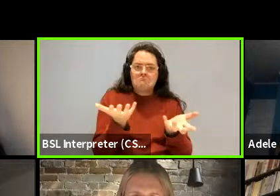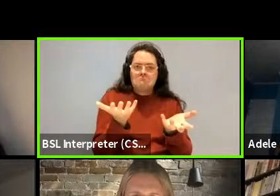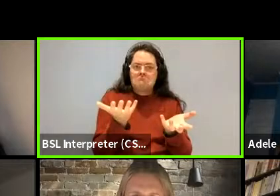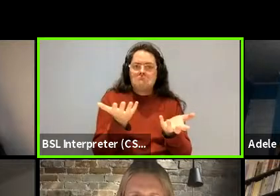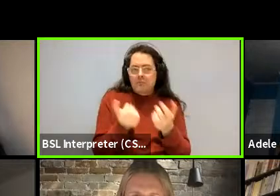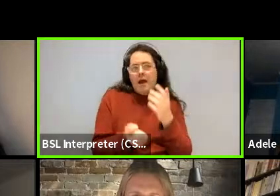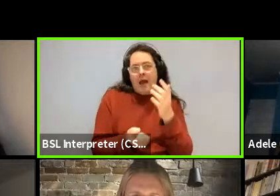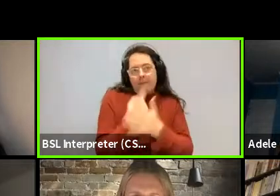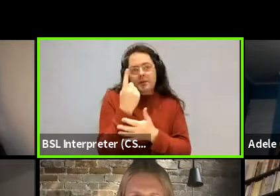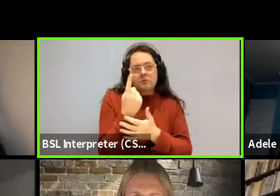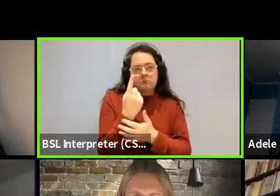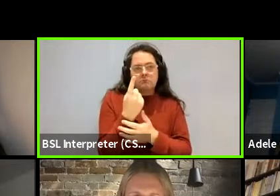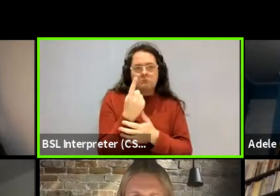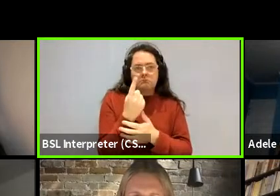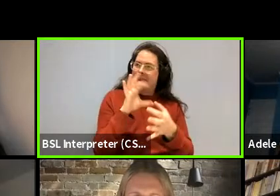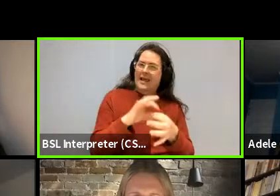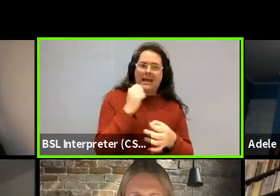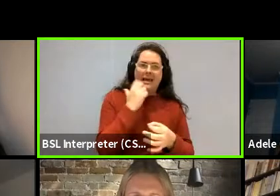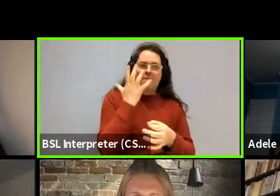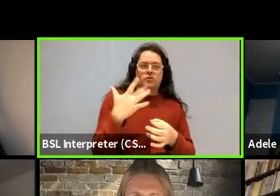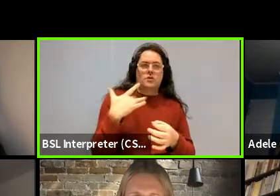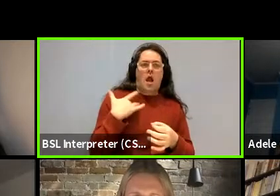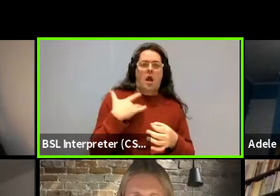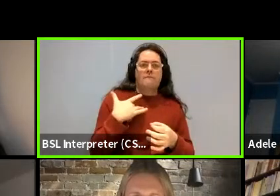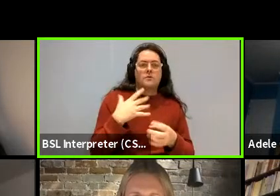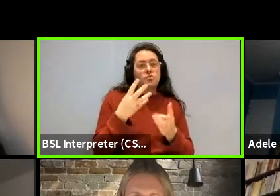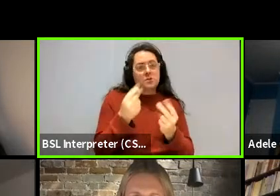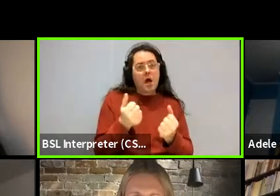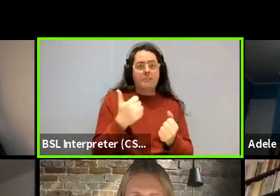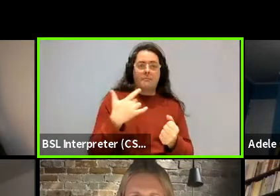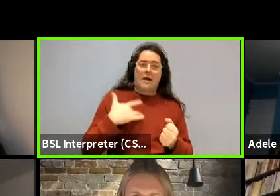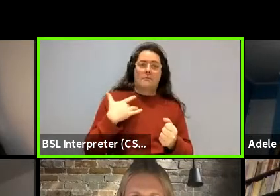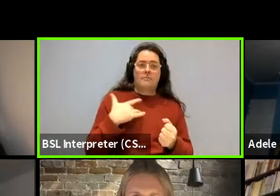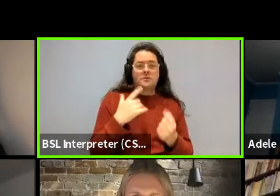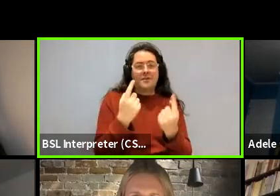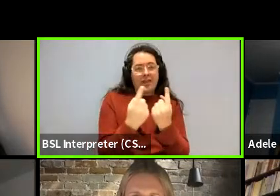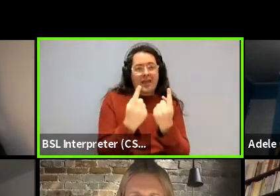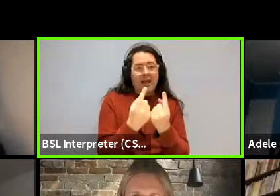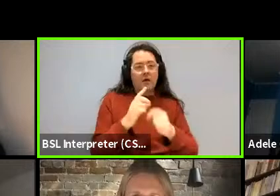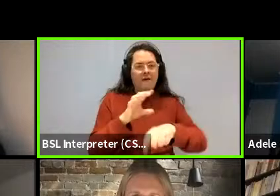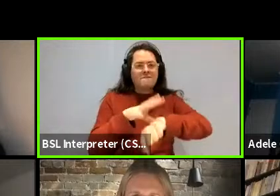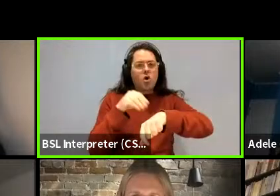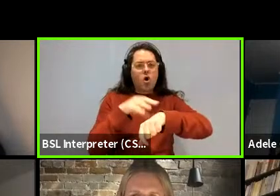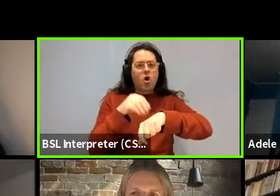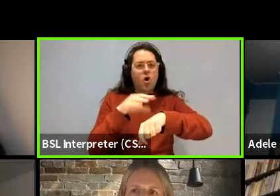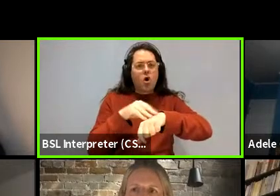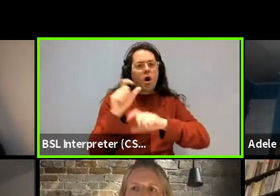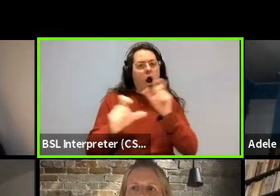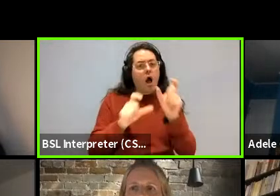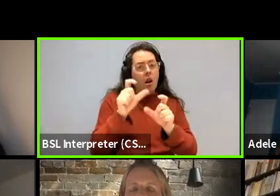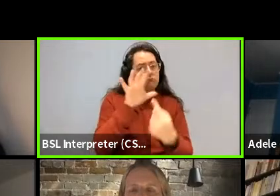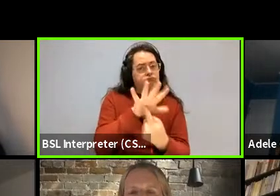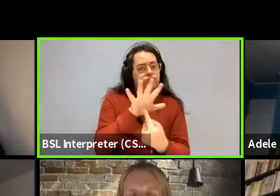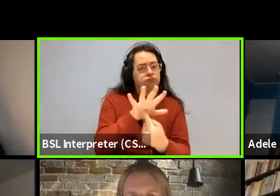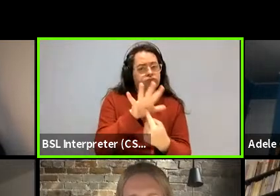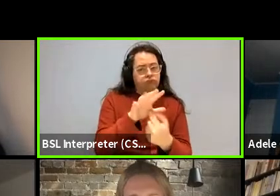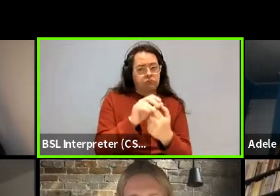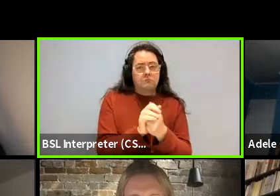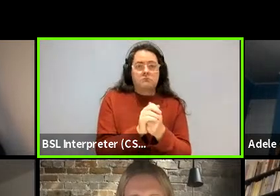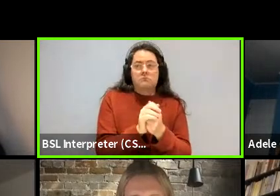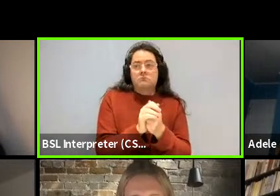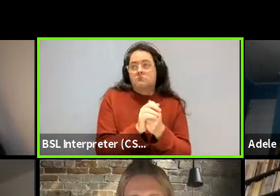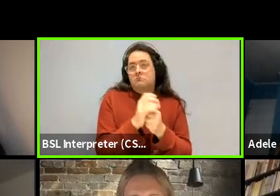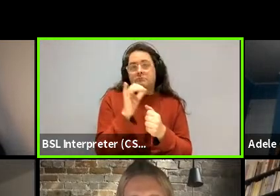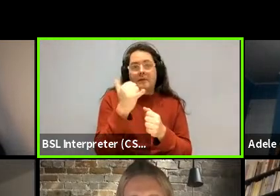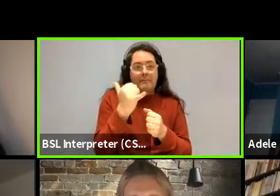occur in an animate thing. So it's a color of fur is like, is a place where this does happen. Sort of color of,